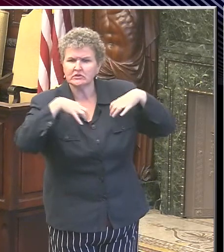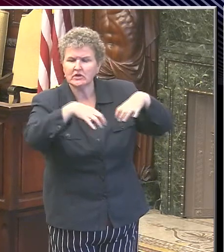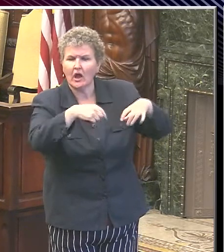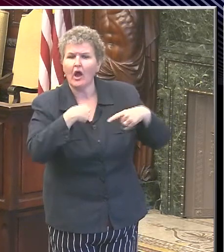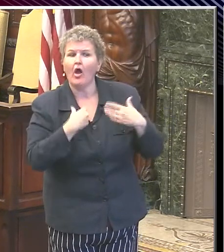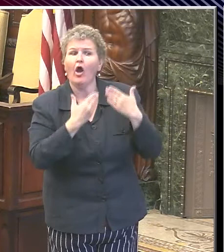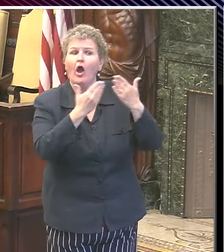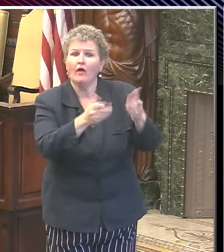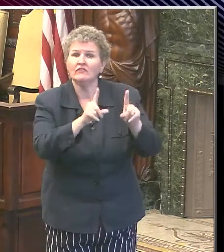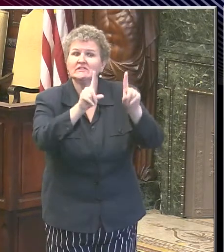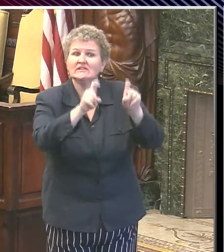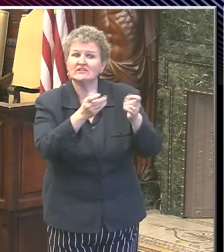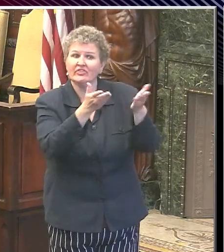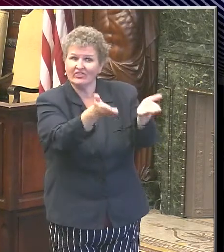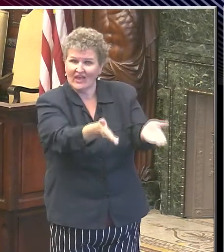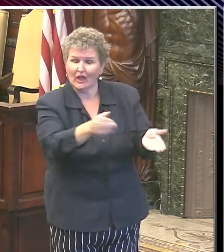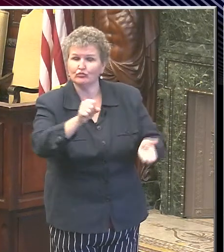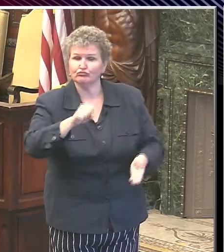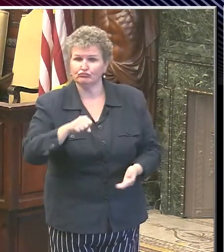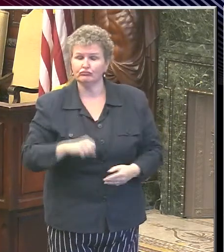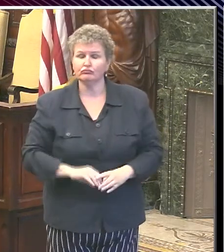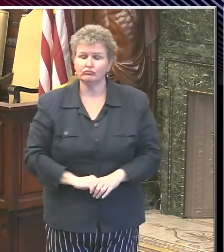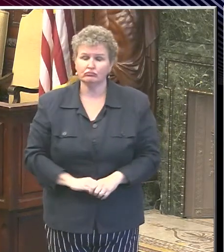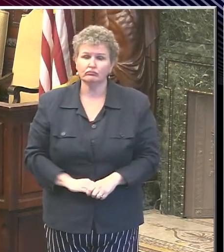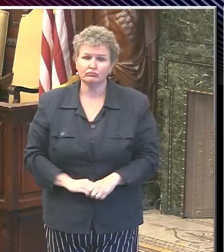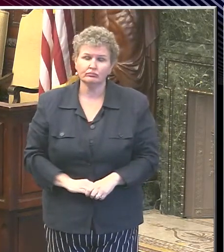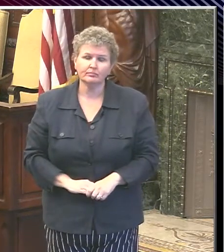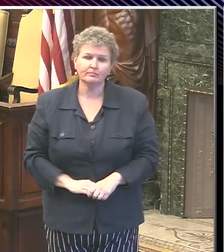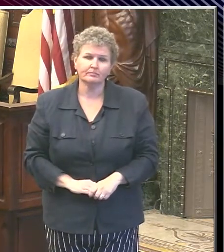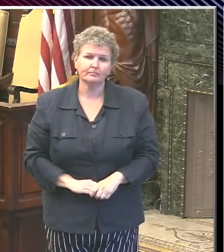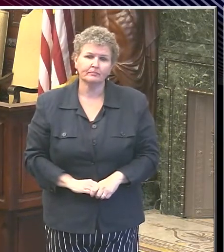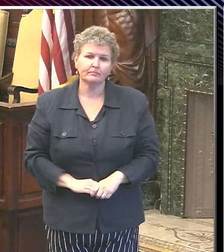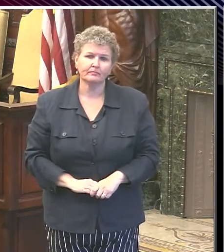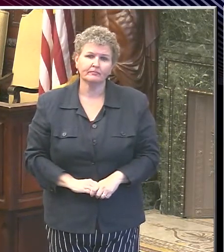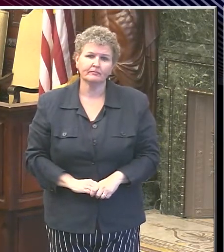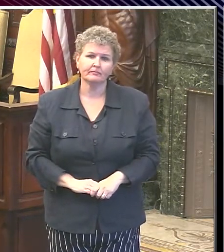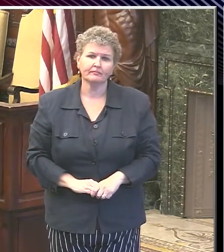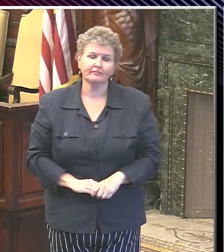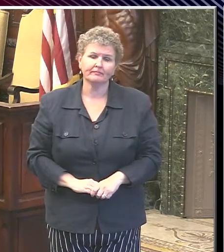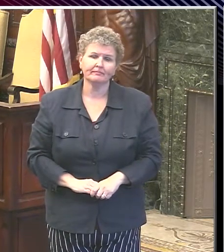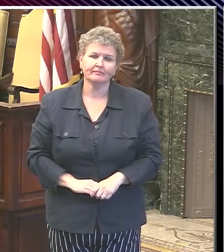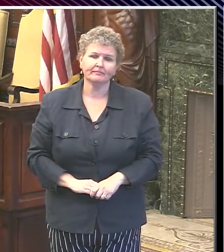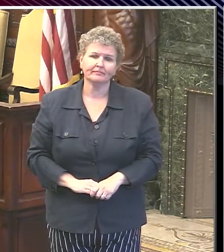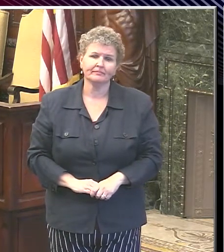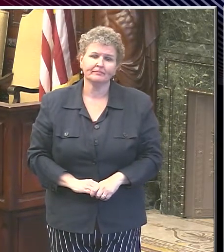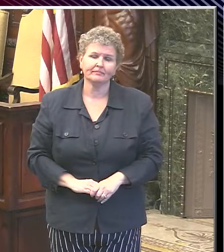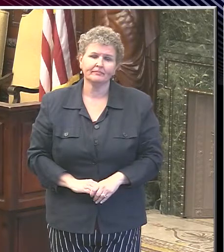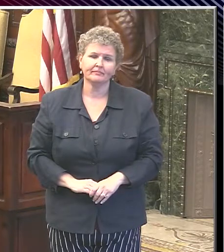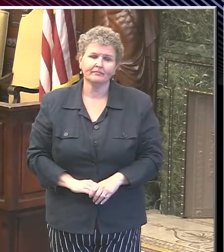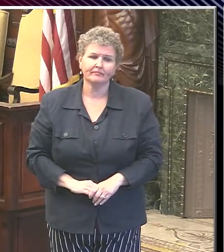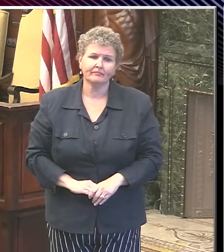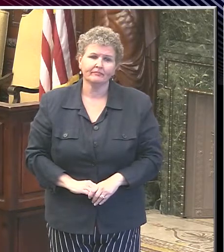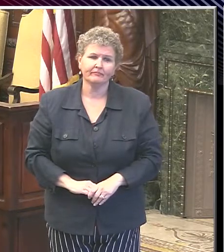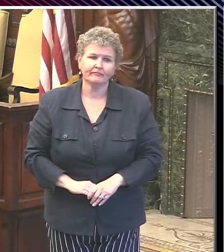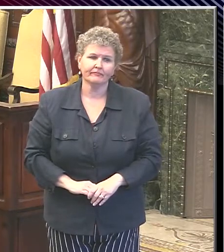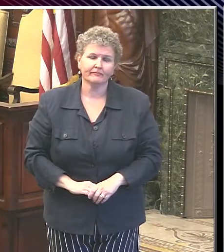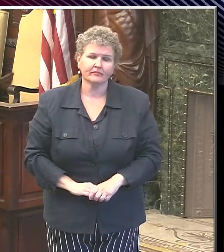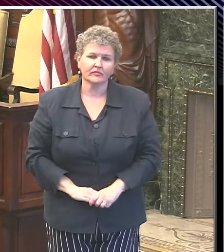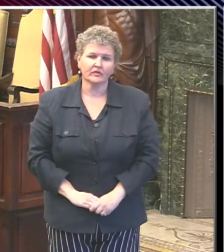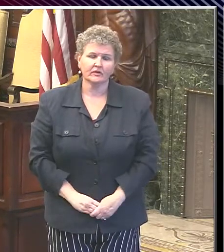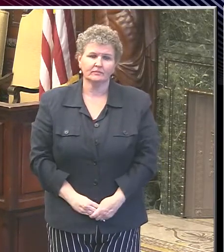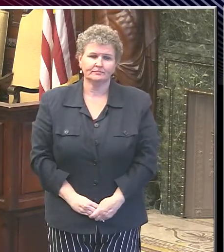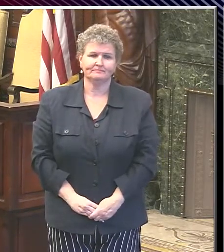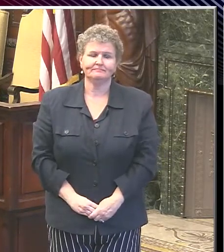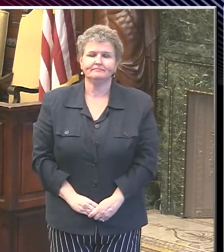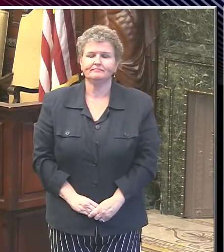No estoy seguro exactamente de qué campamentos estás hablando, Agenis, pero si se está refiriendo al que estaba en el parkway, sé que ha habido una institución que